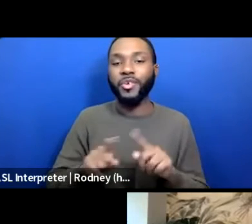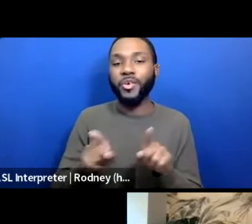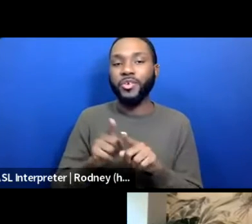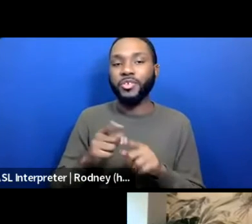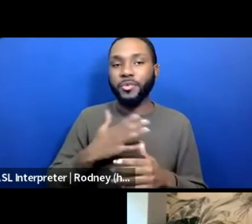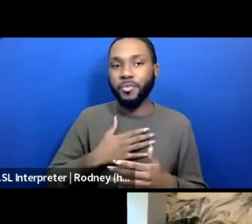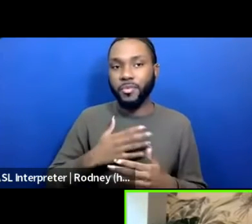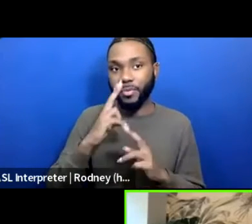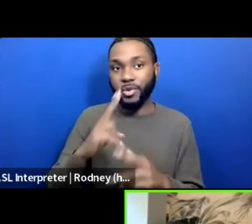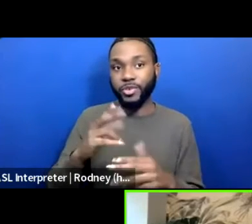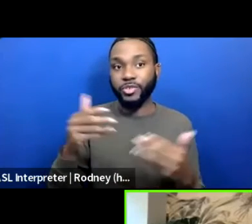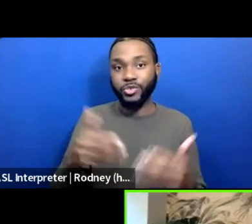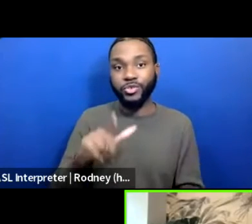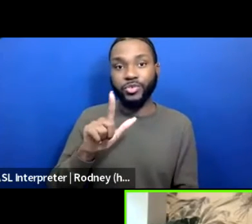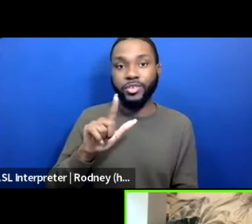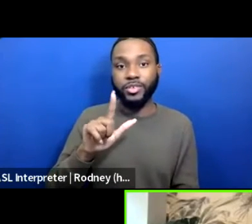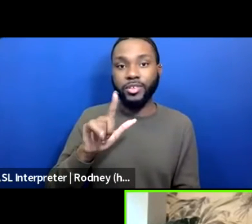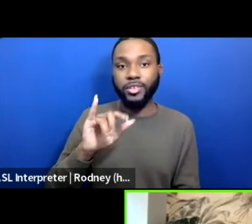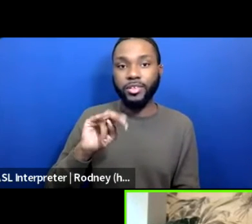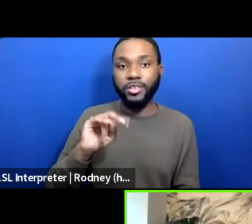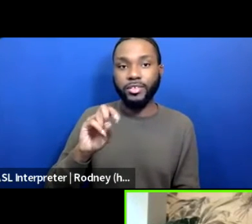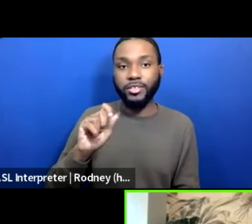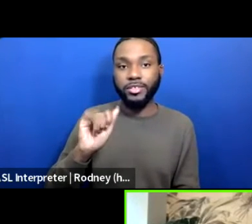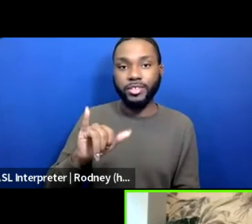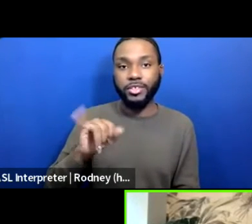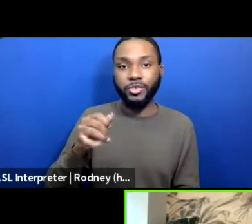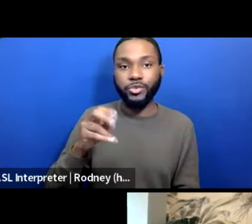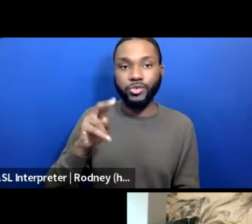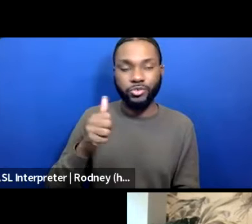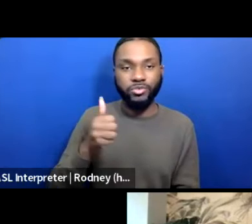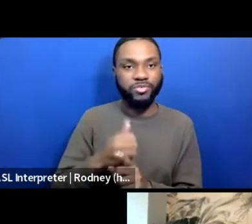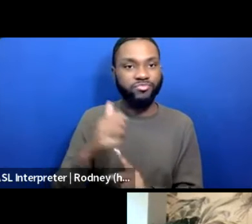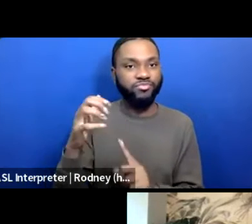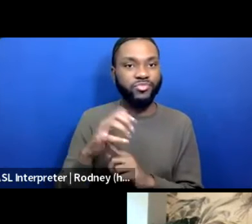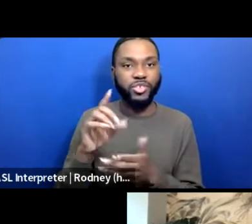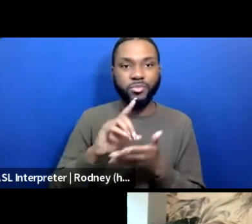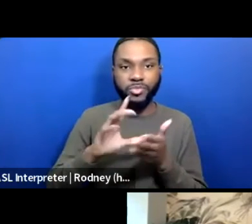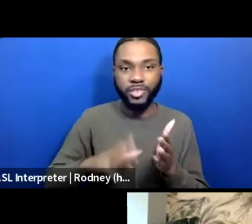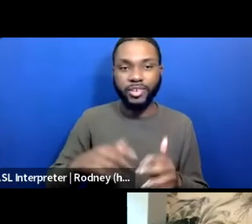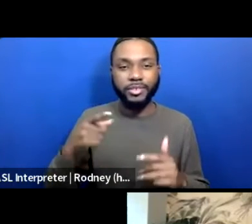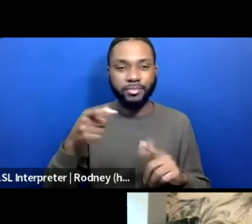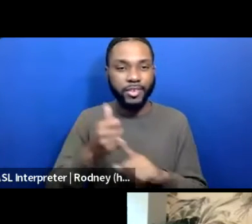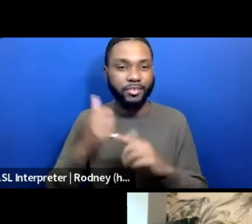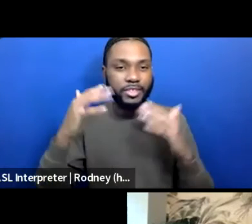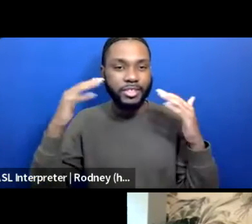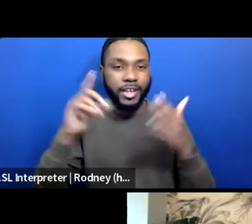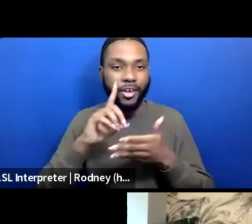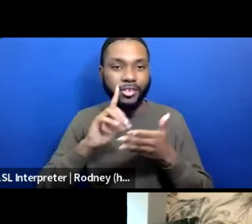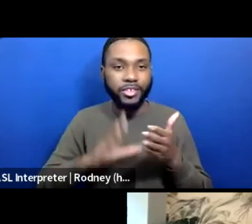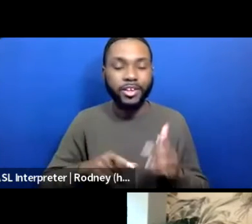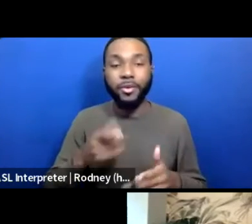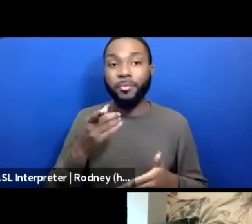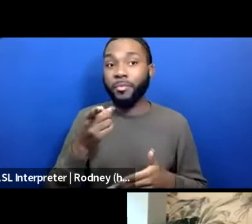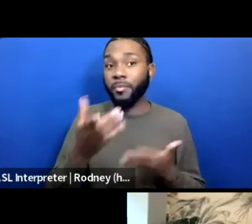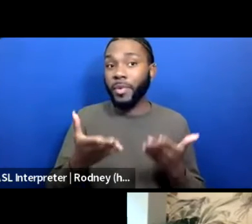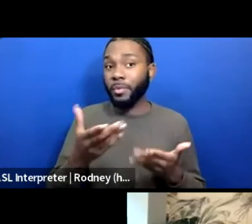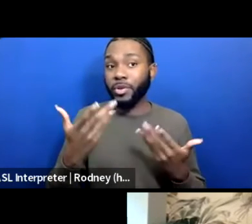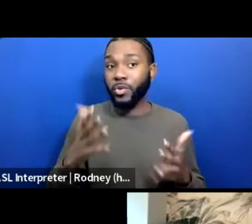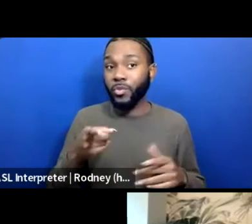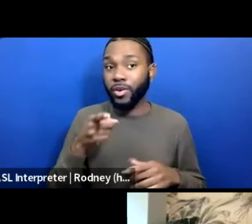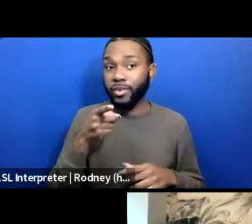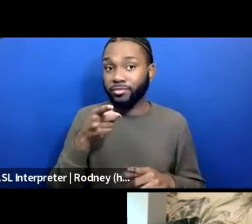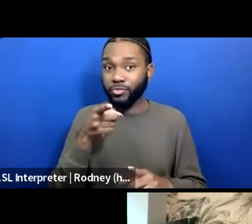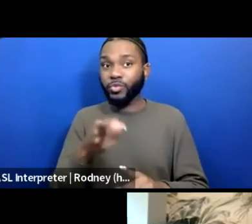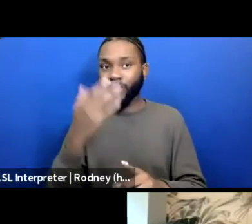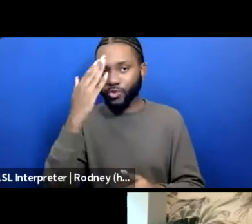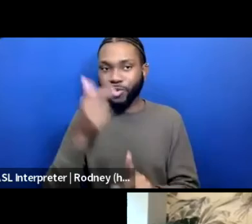introduce Lindsay Jones, designer extraordinaire. Himself is a sound designer. Probably doesn't want you to know, or does want you to know, used to be an actor.